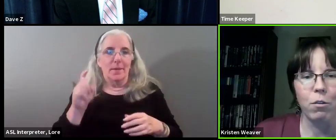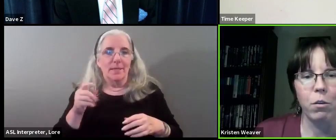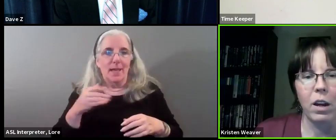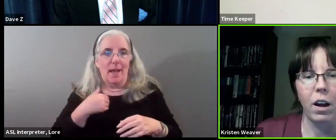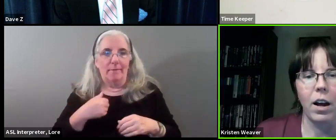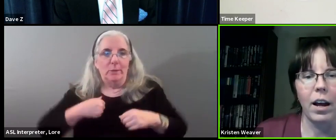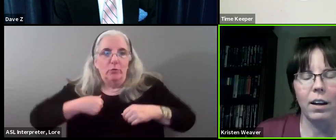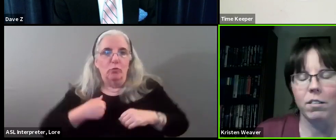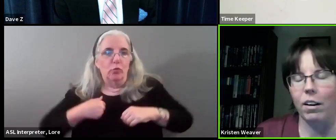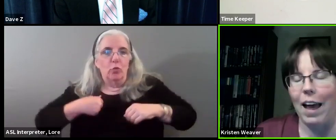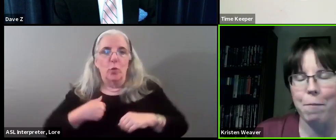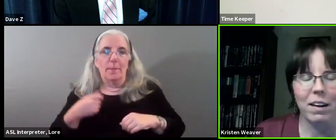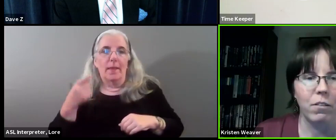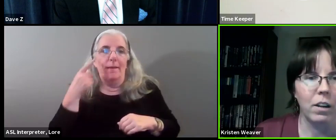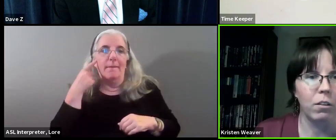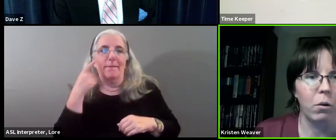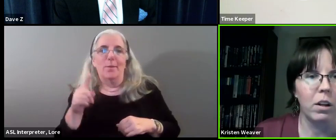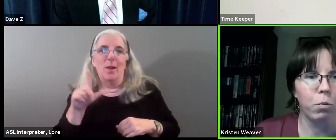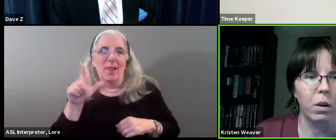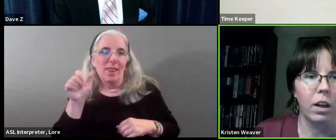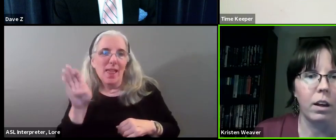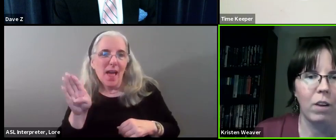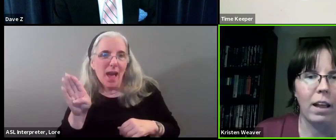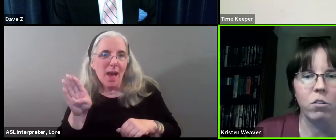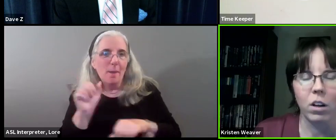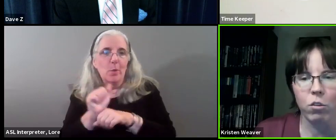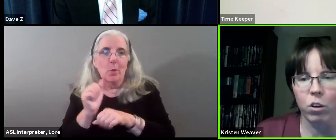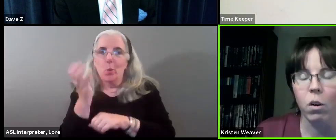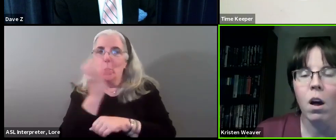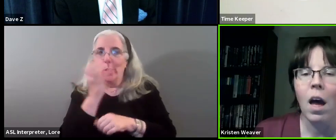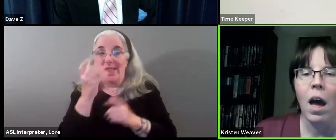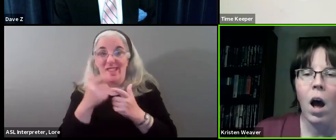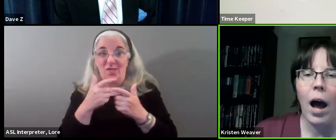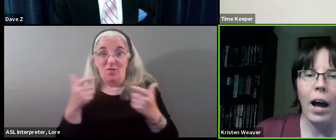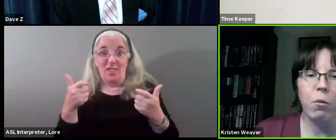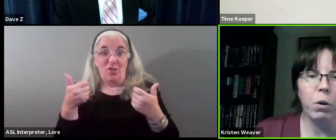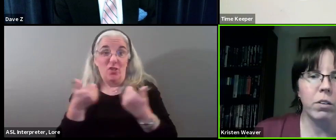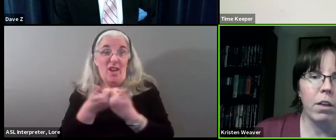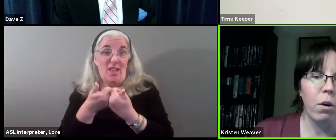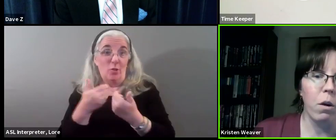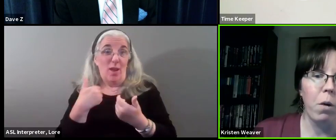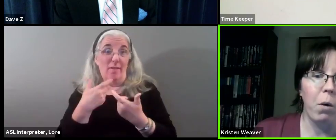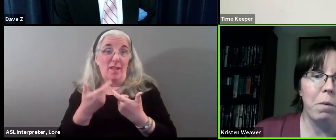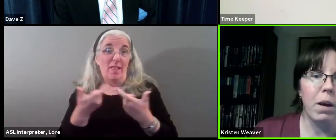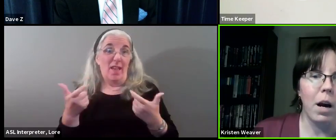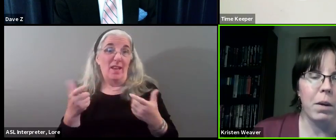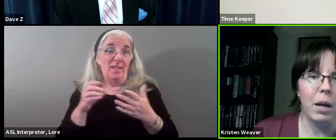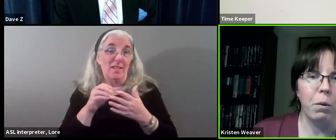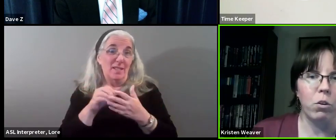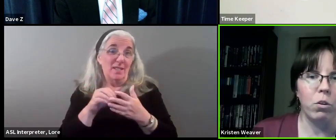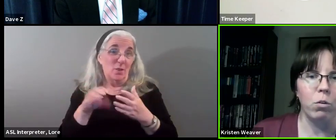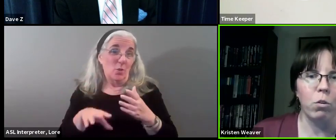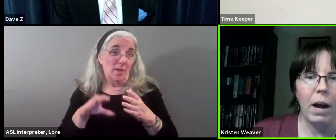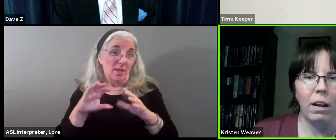them, let alone doing hands-on lab activities. So it is really a challenging issue. I will say, though, that while we may not be able to directly